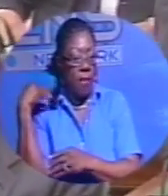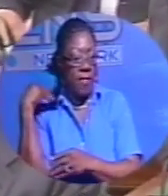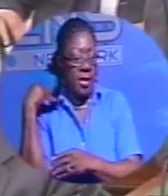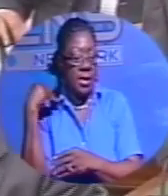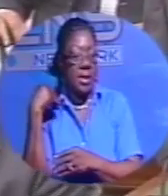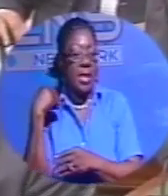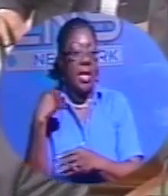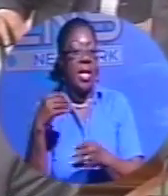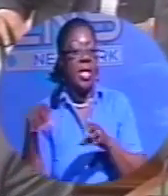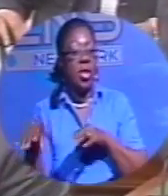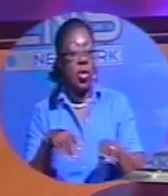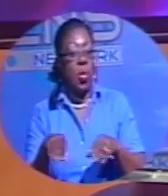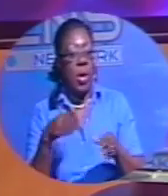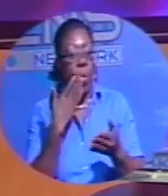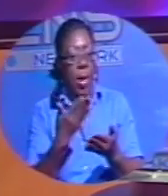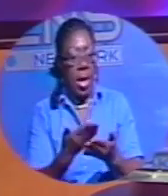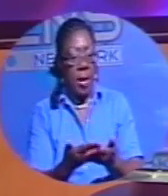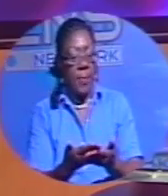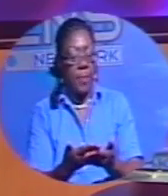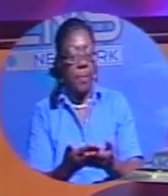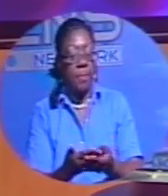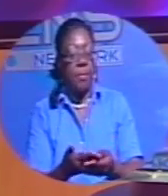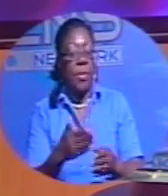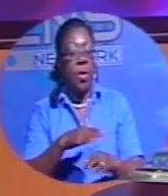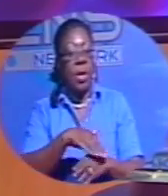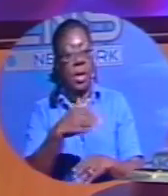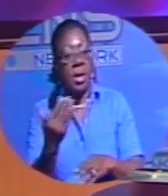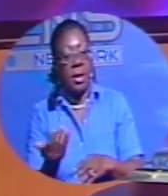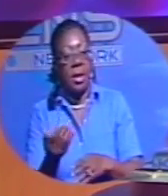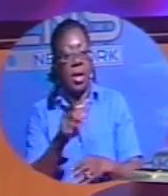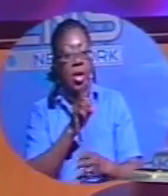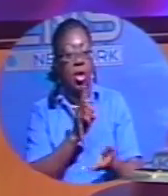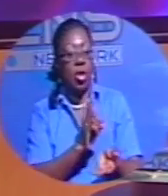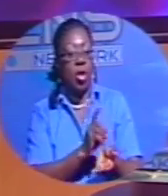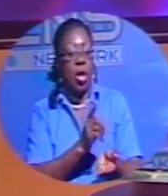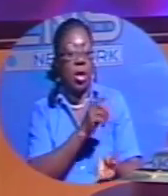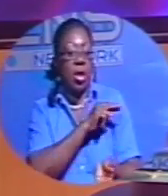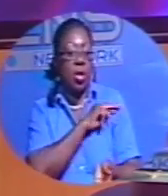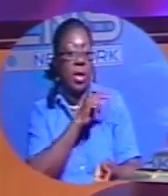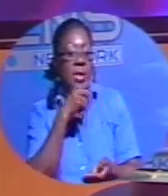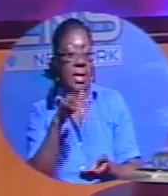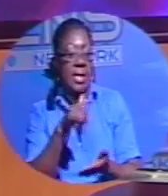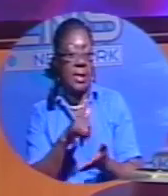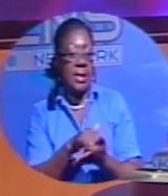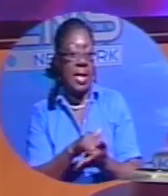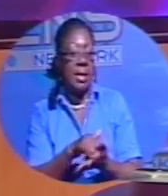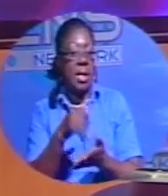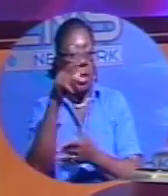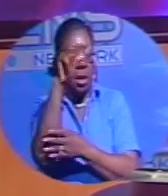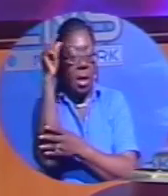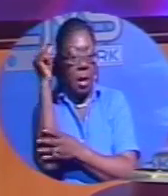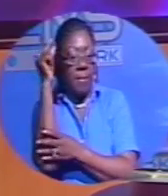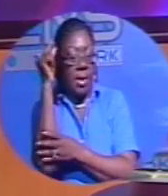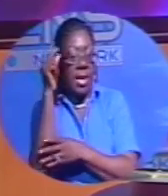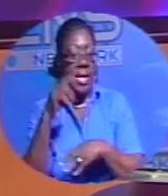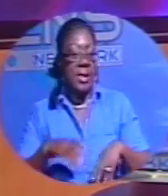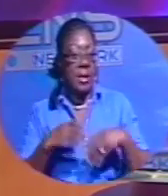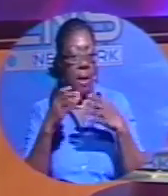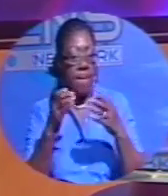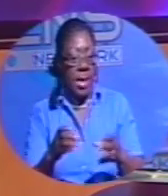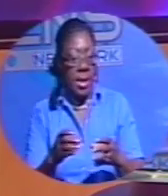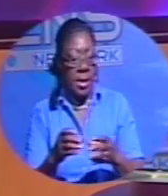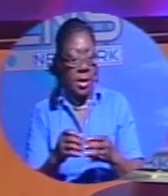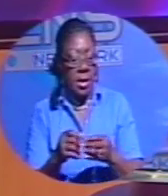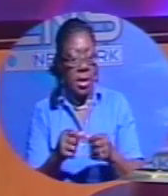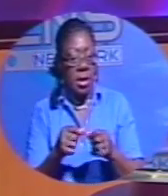dividends. On another issue, Dr. Nodich added that government is committed to extending the tenure for the police chief.